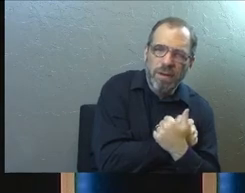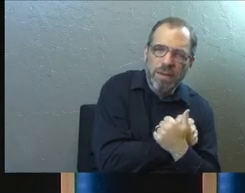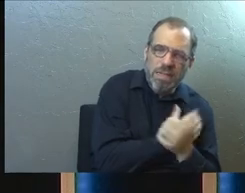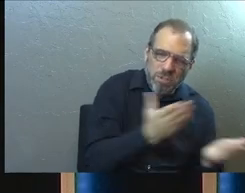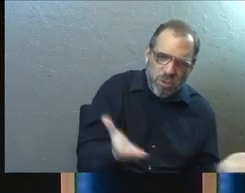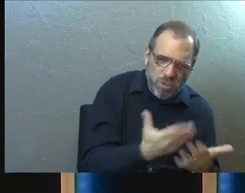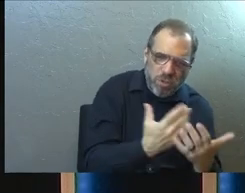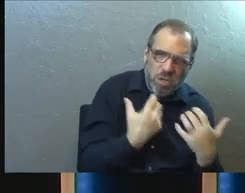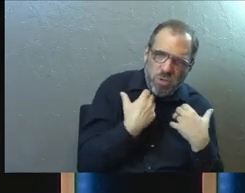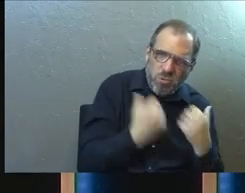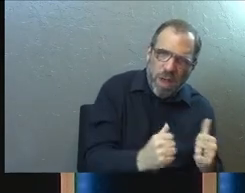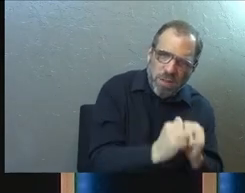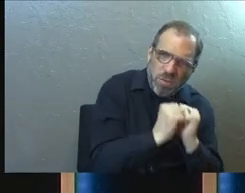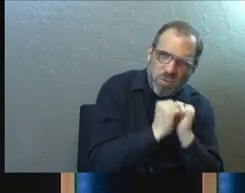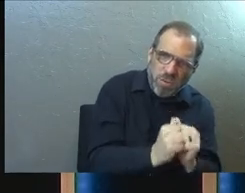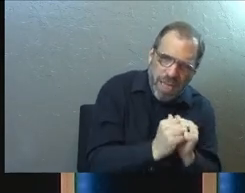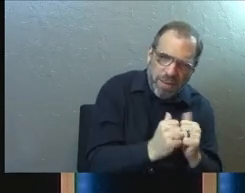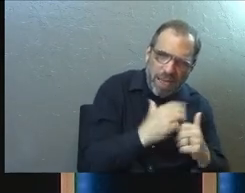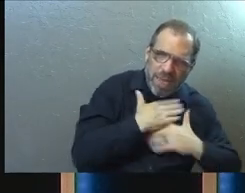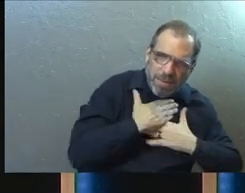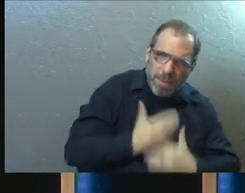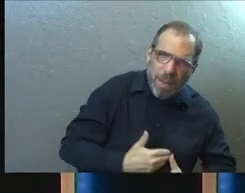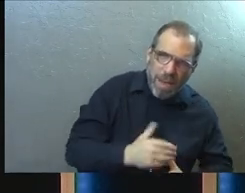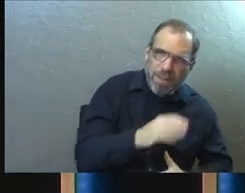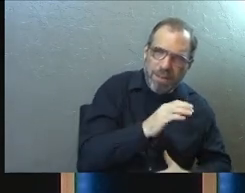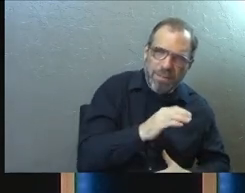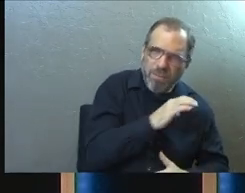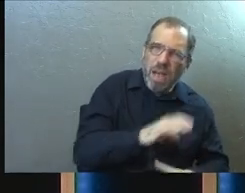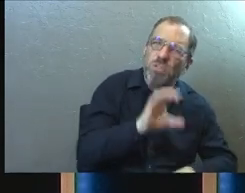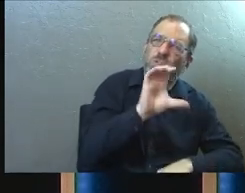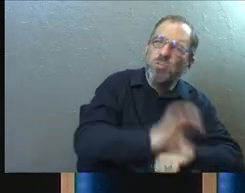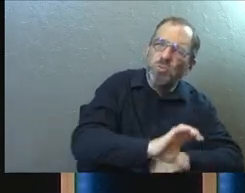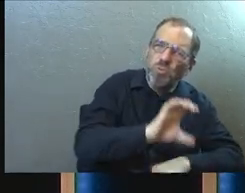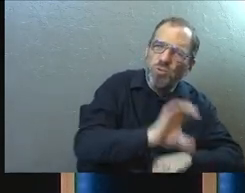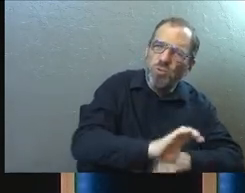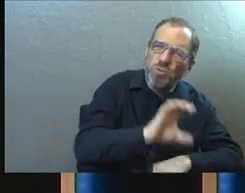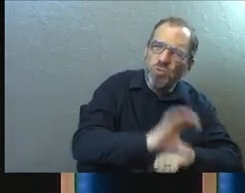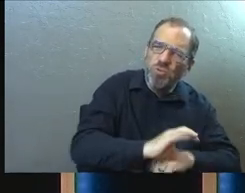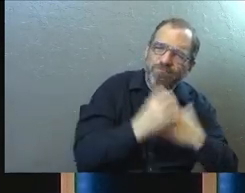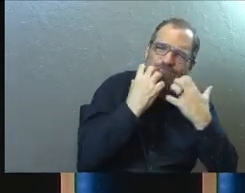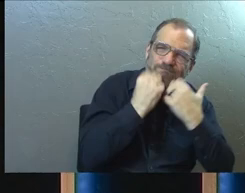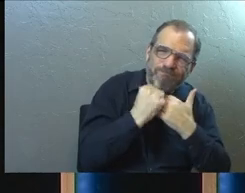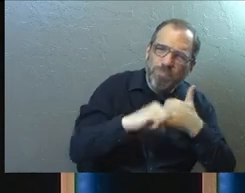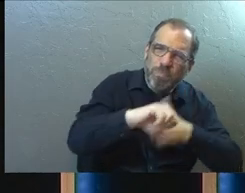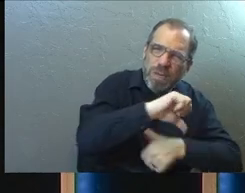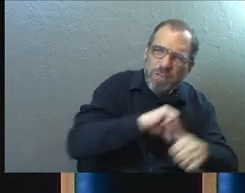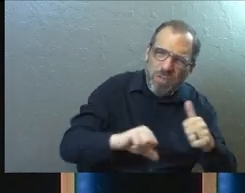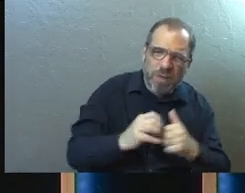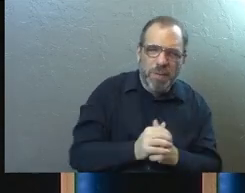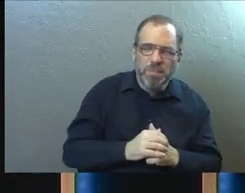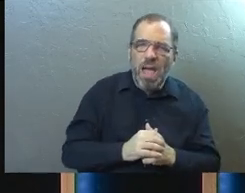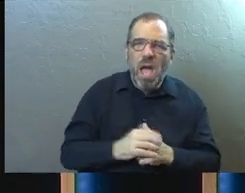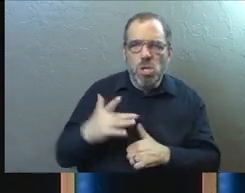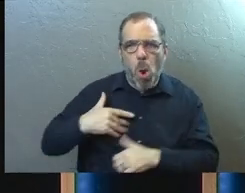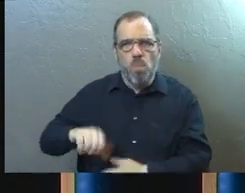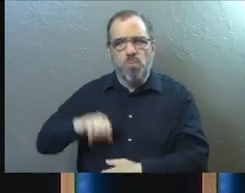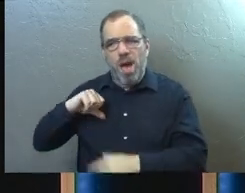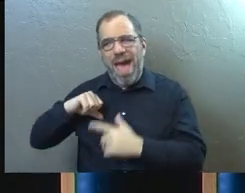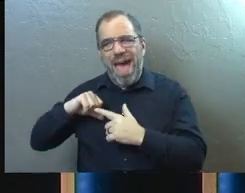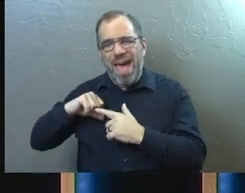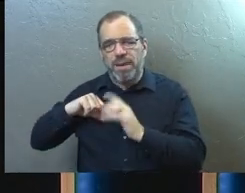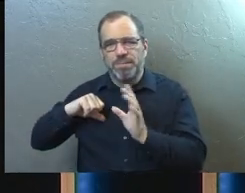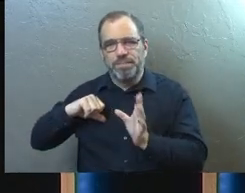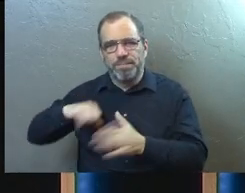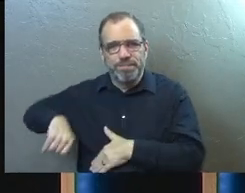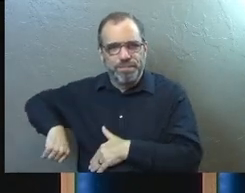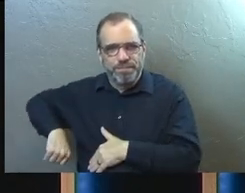promoting strength together as the body of Christ. Care about each other. I think this means letting go of your pride a little